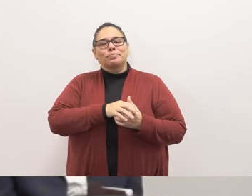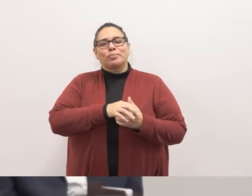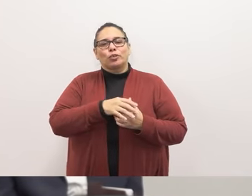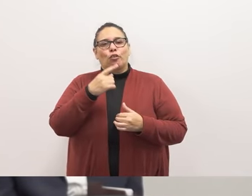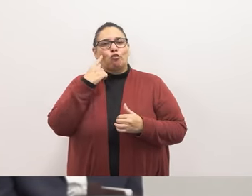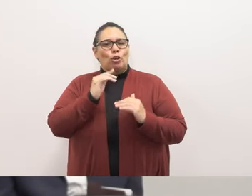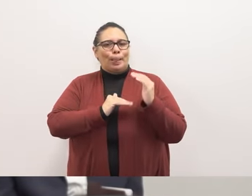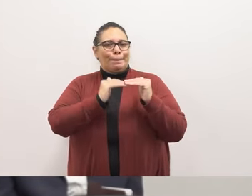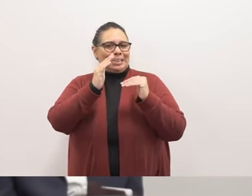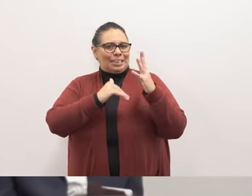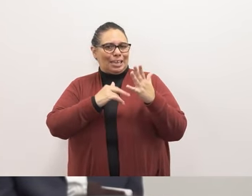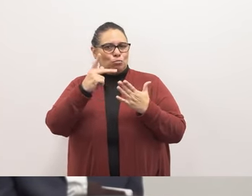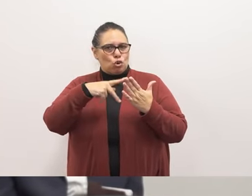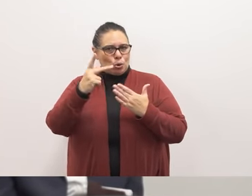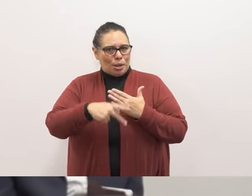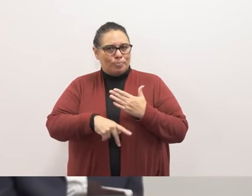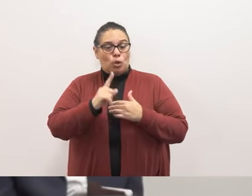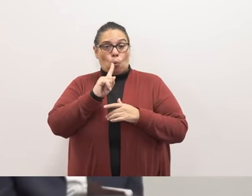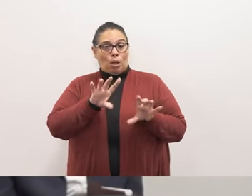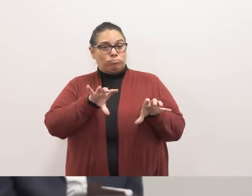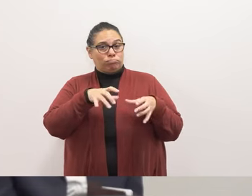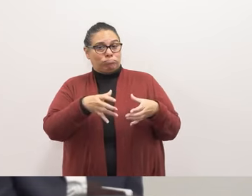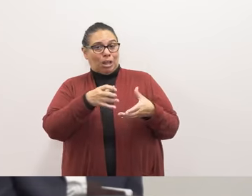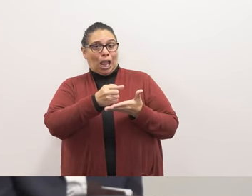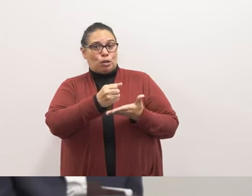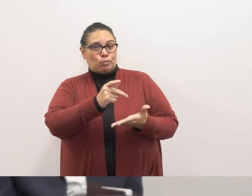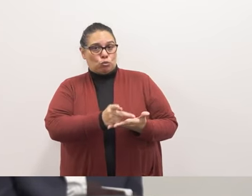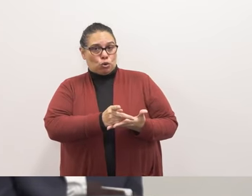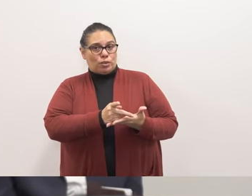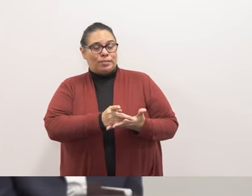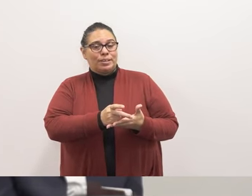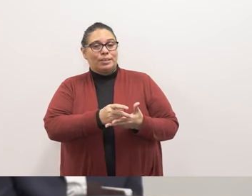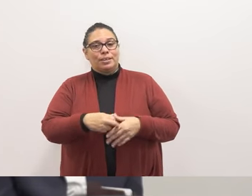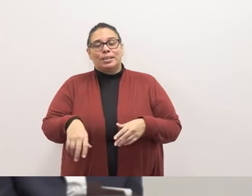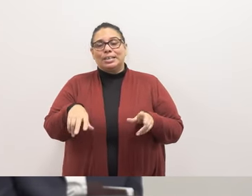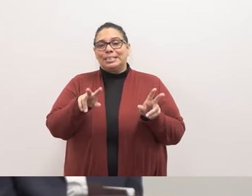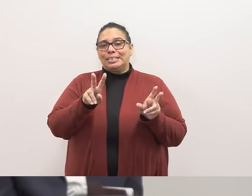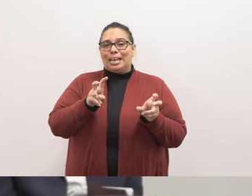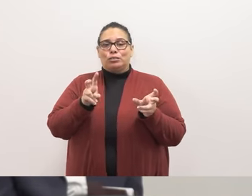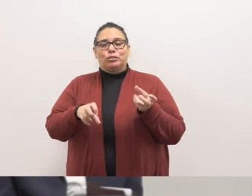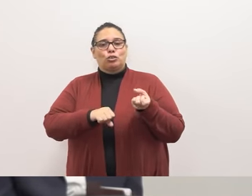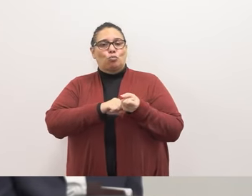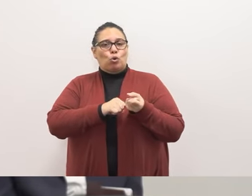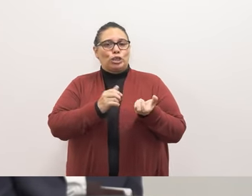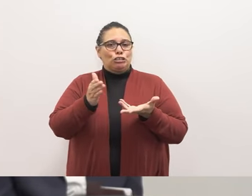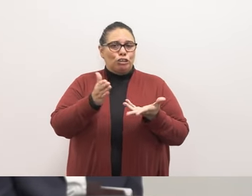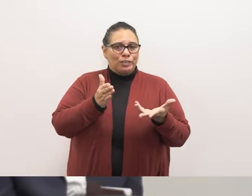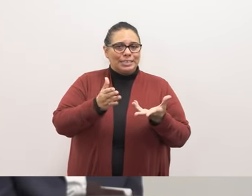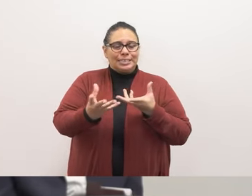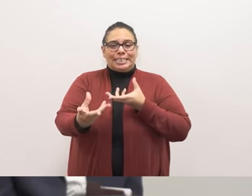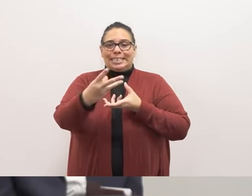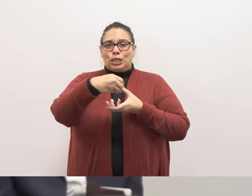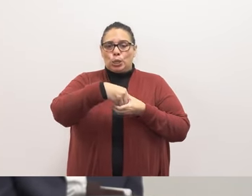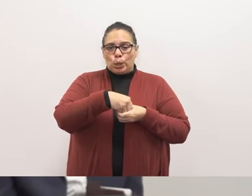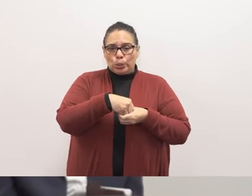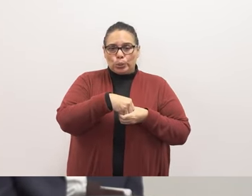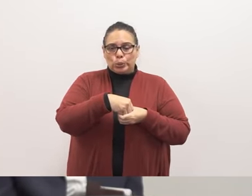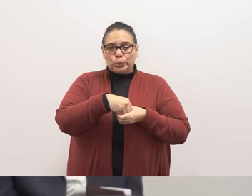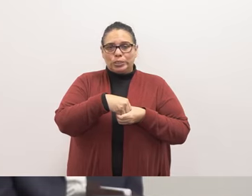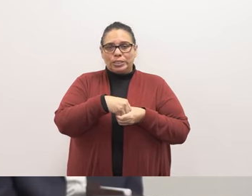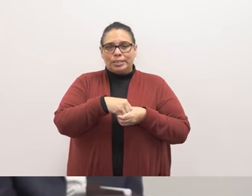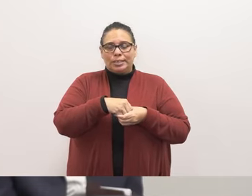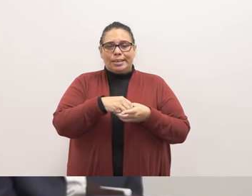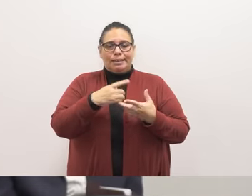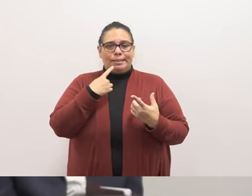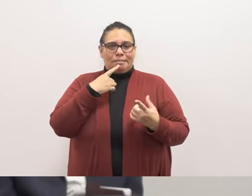building program one of those polls that was approved was one week title program support services which includes uh really the